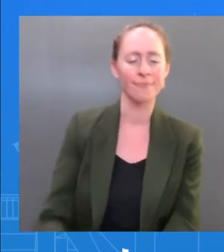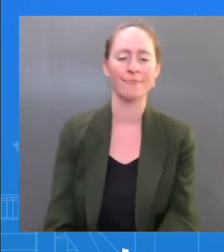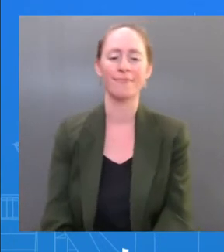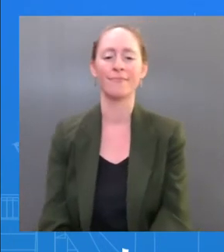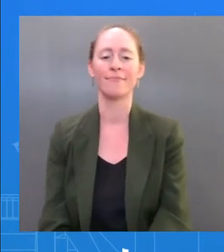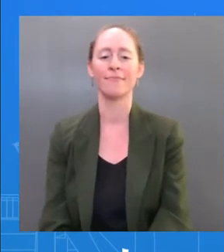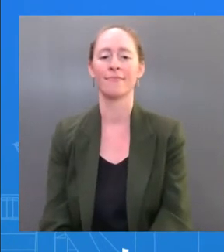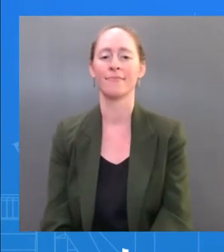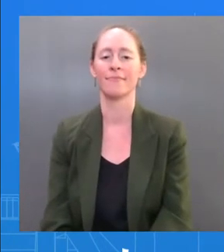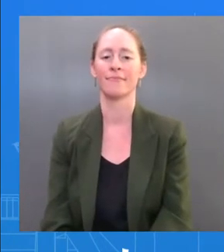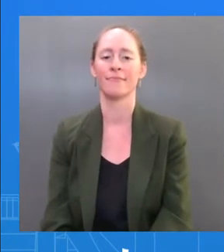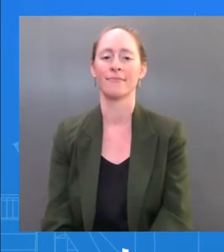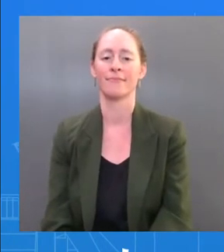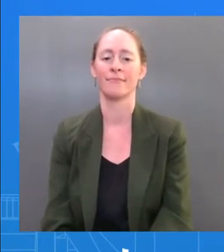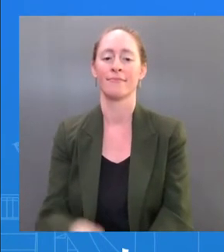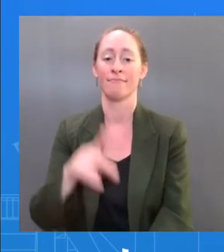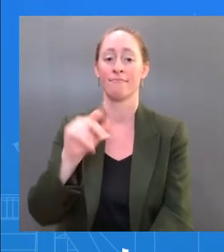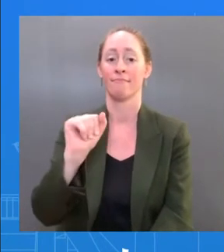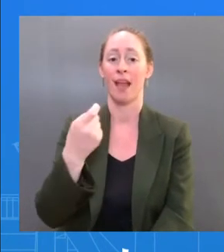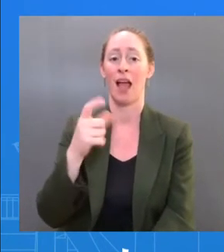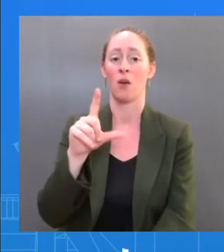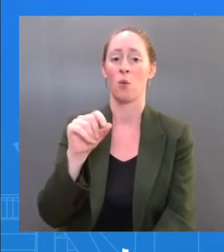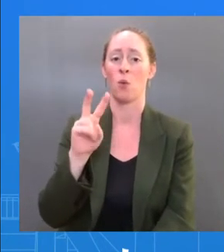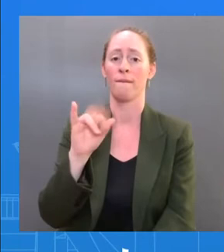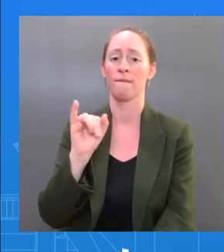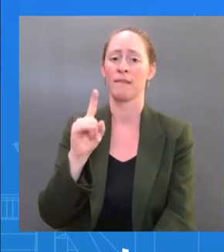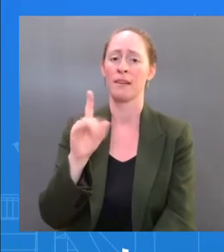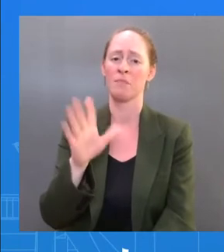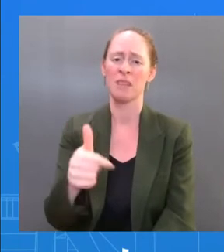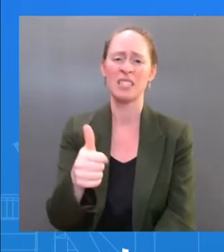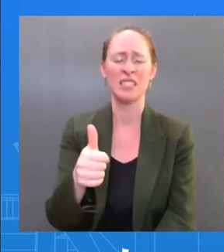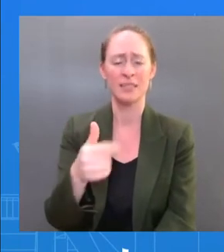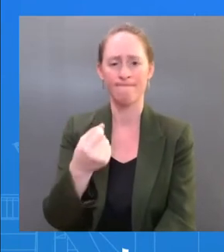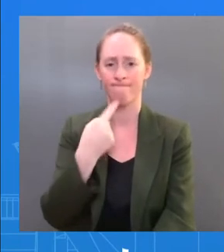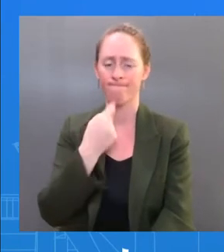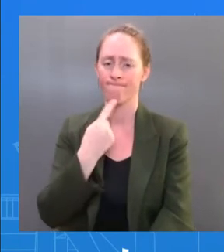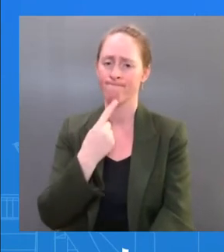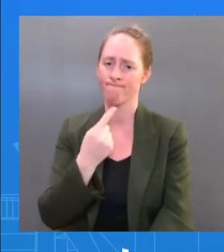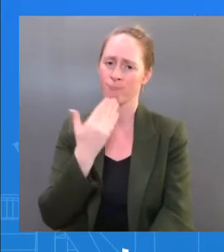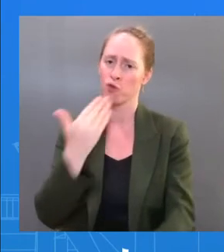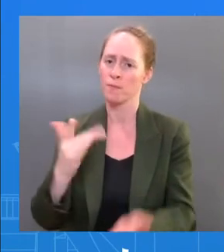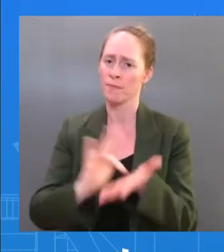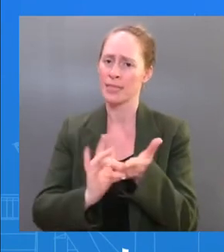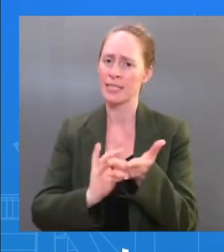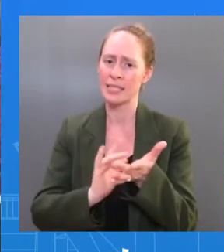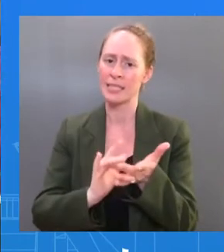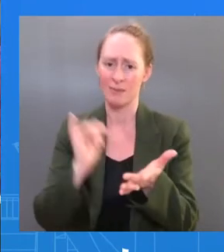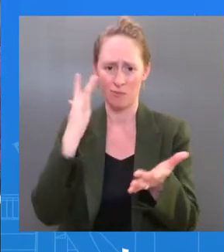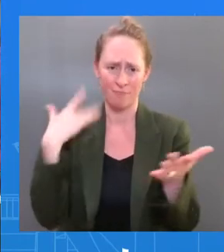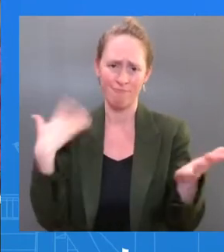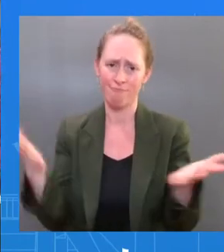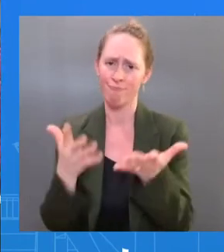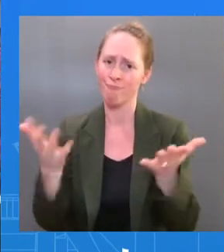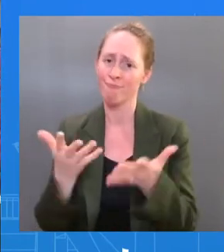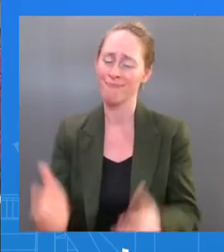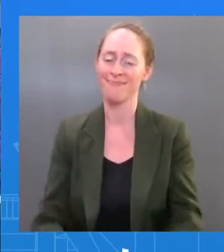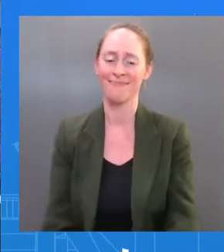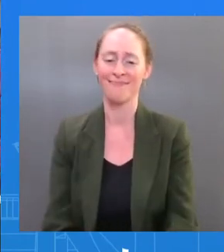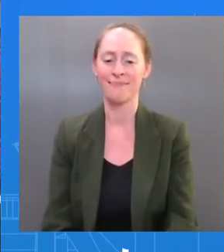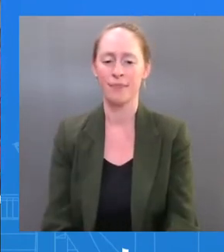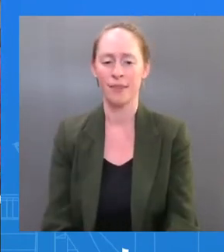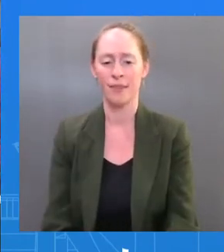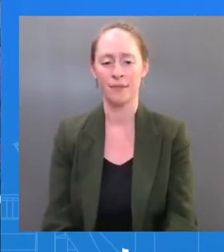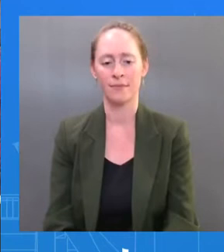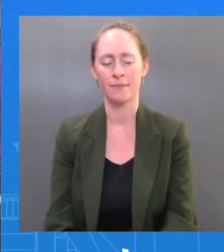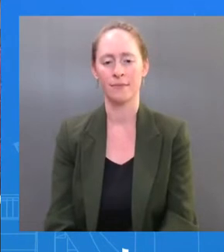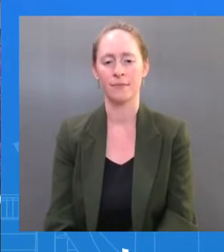rebound. And that's why he was offered it. And that's why the President took it. The And you mentioned the symptoms that the President has had so far — runny nose, fatigue,